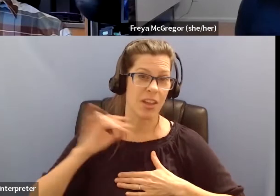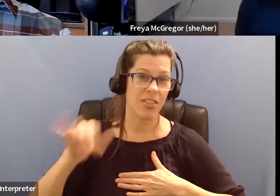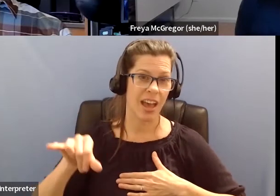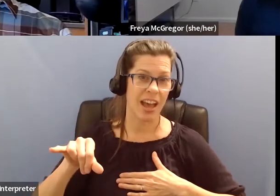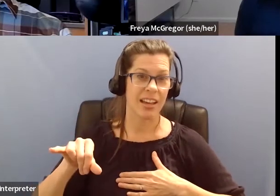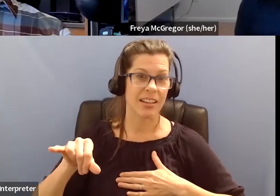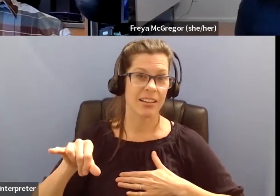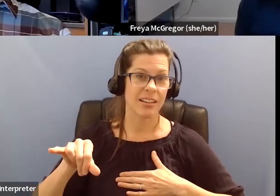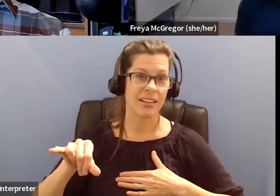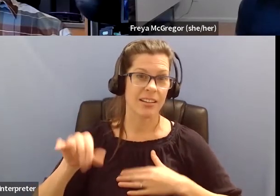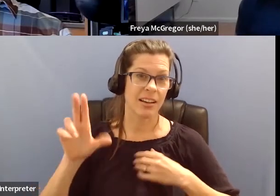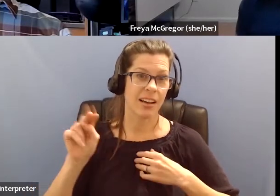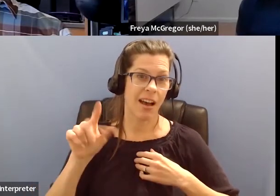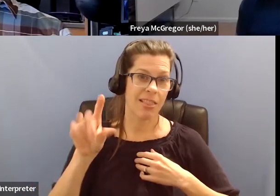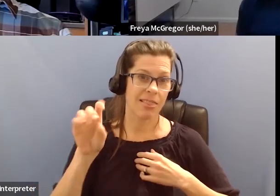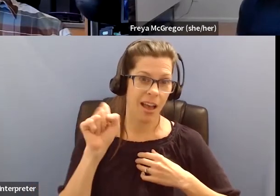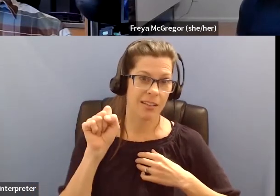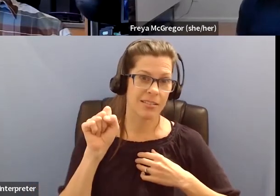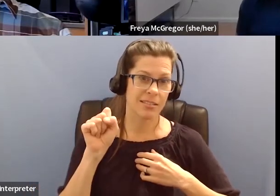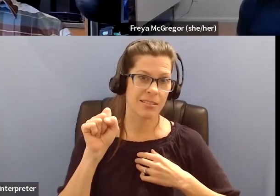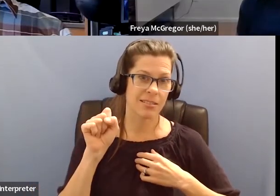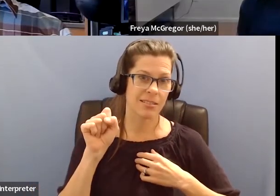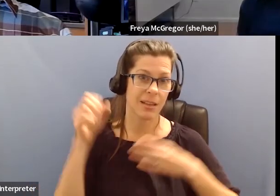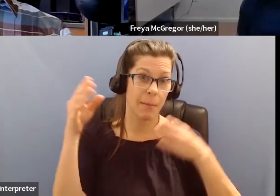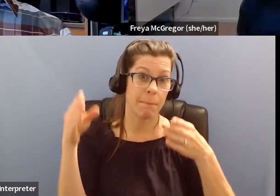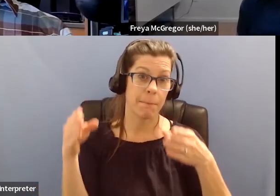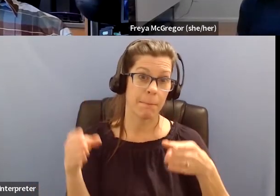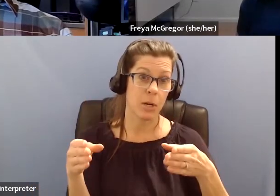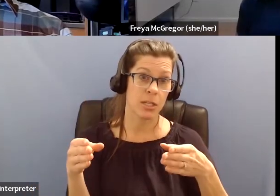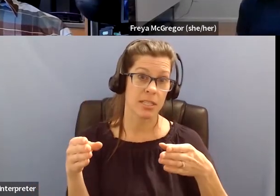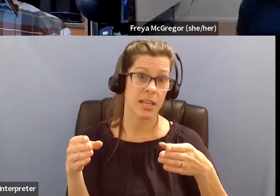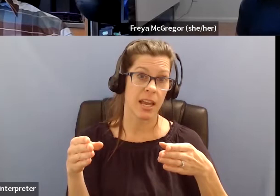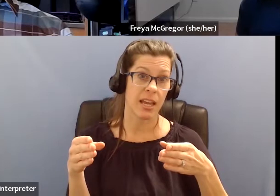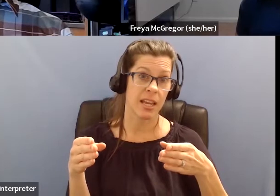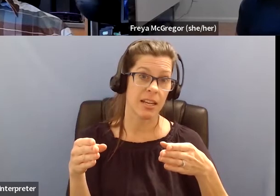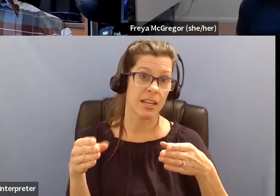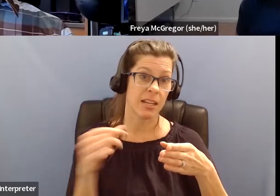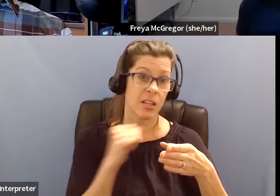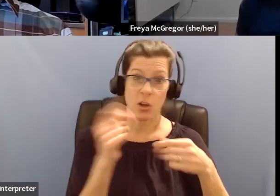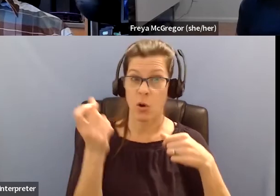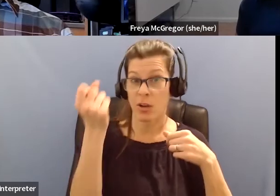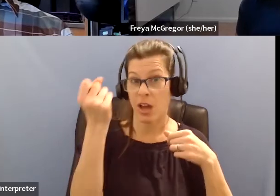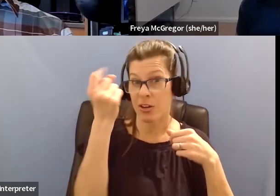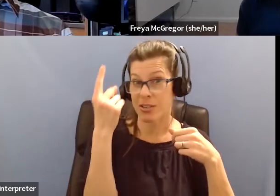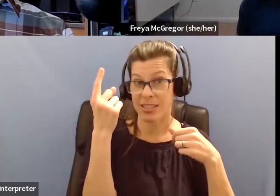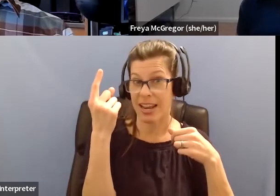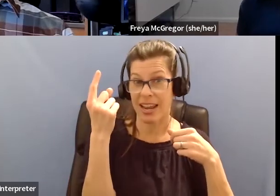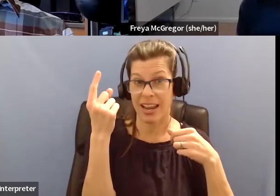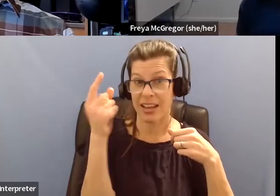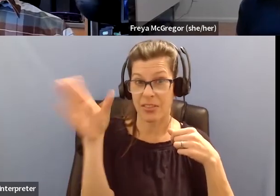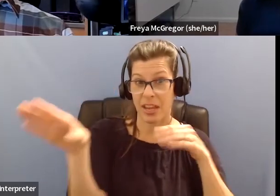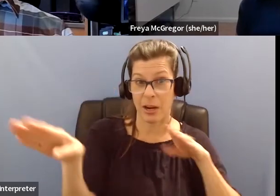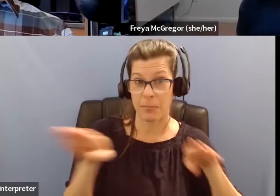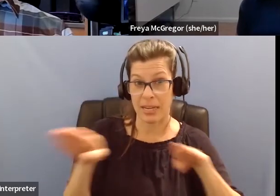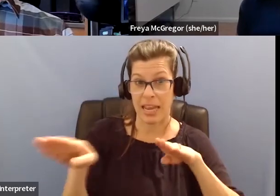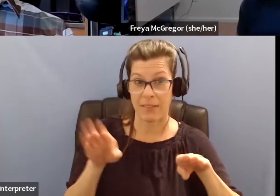they, you know, they don't understand that, you know, their actions